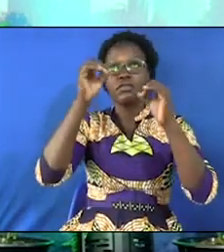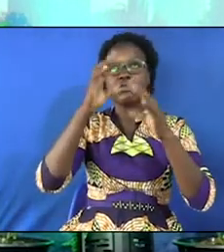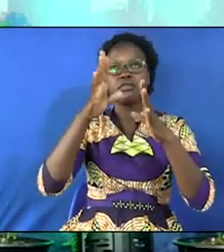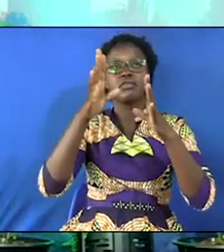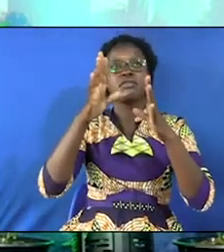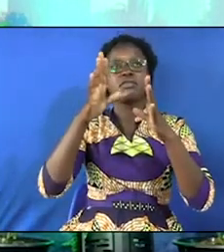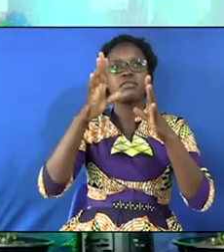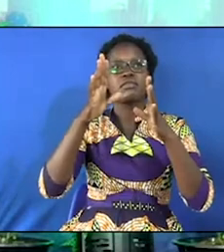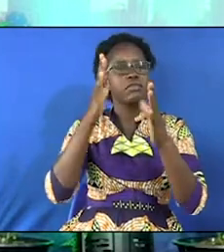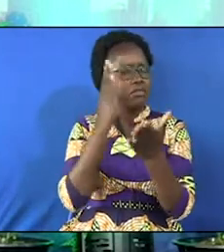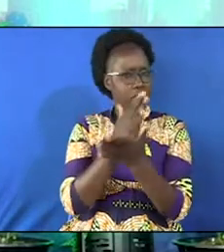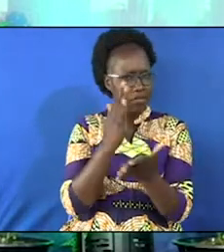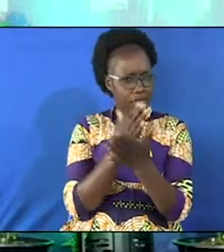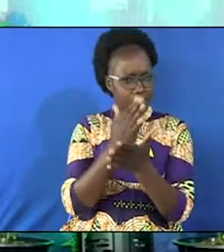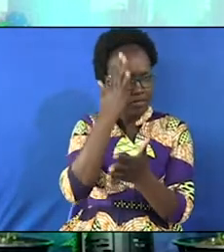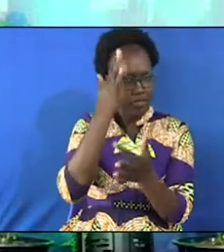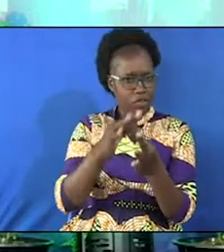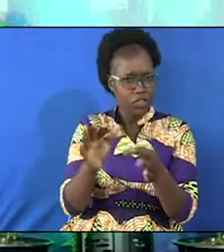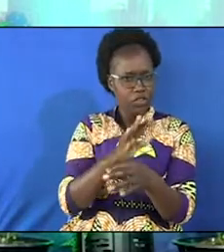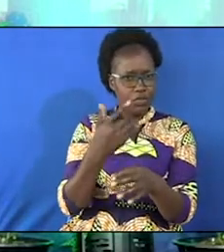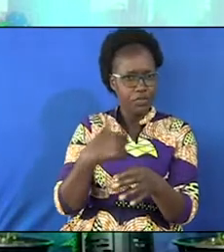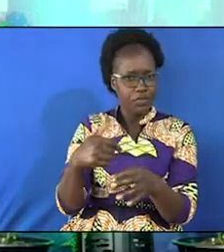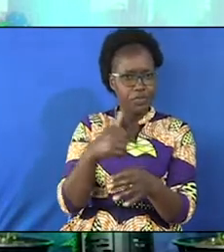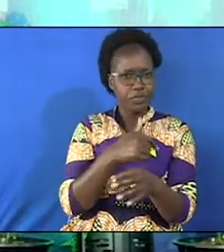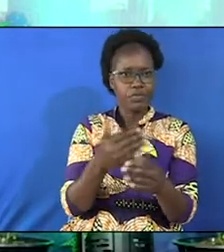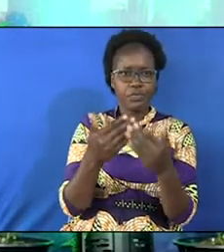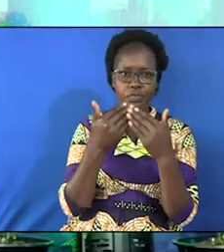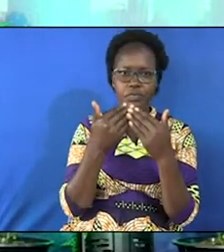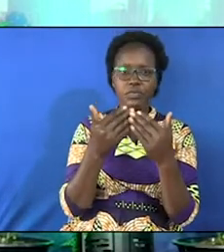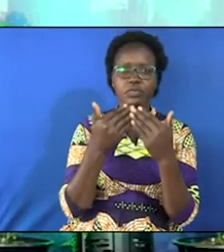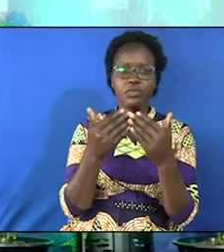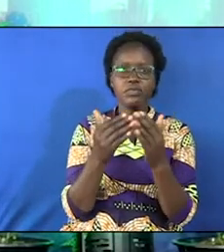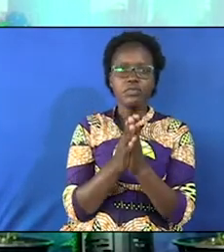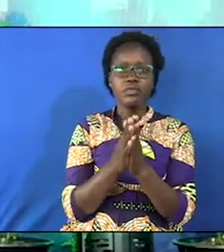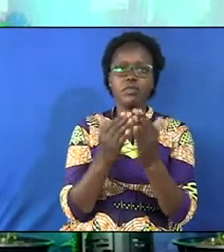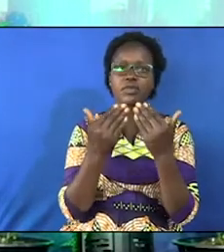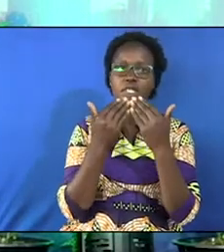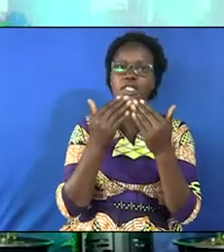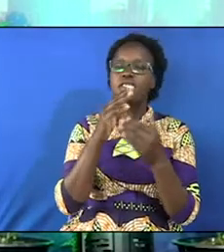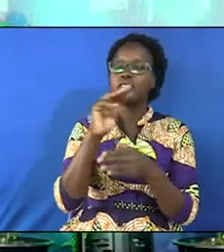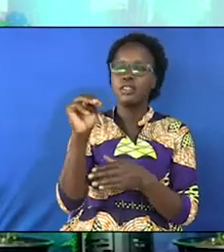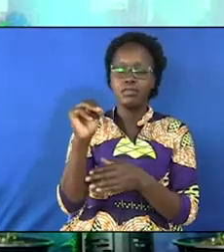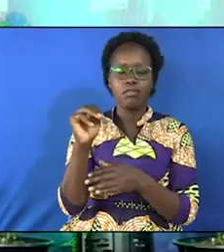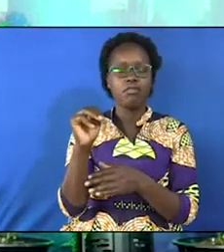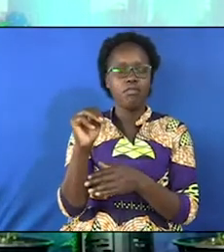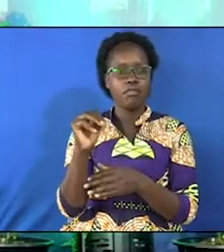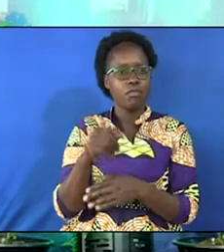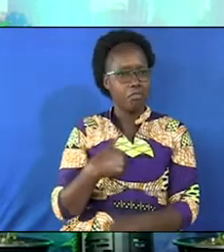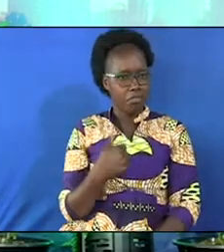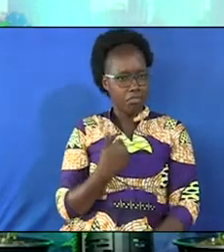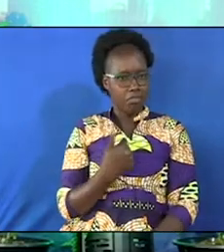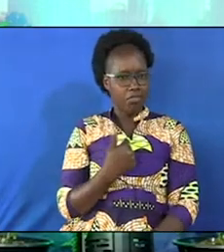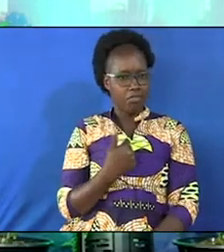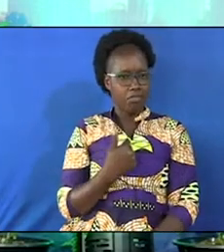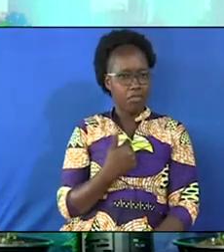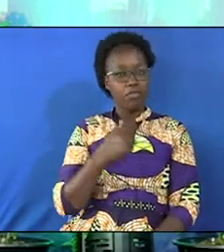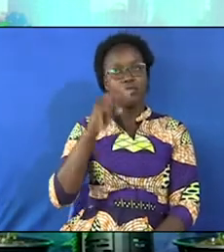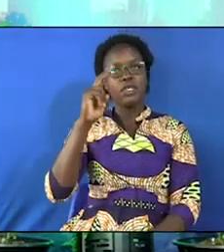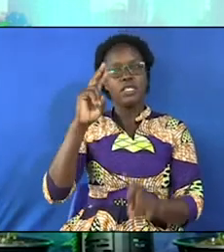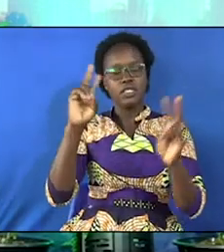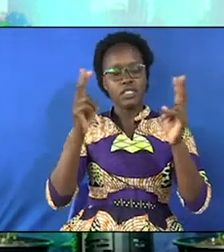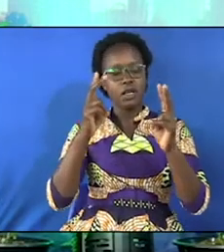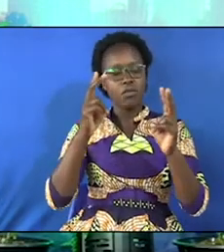has been faithful to us. And we want to appreciate and to give him thanks. My sermon title today